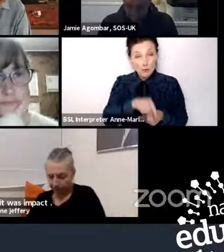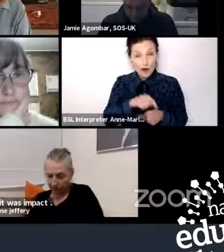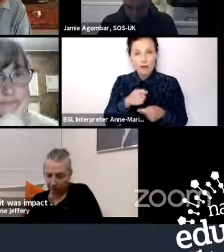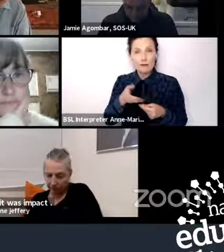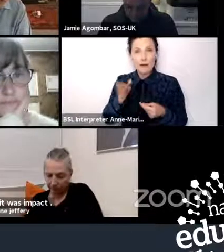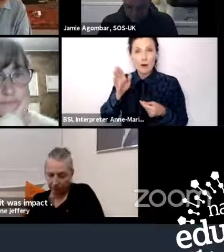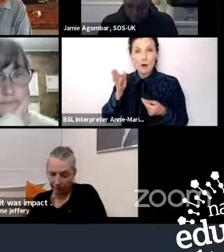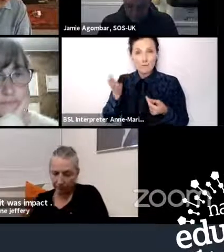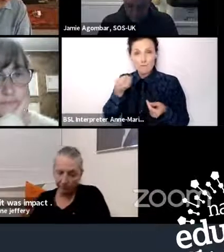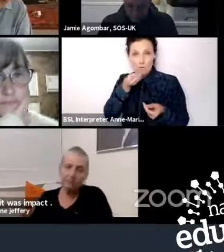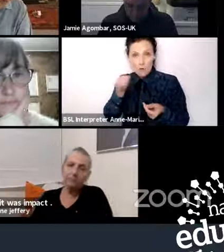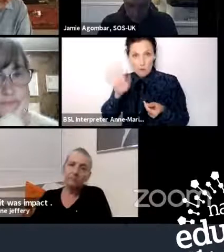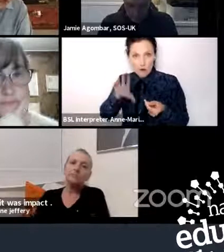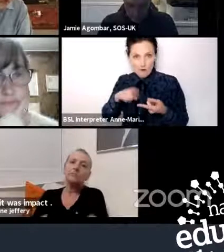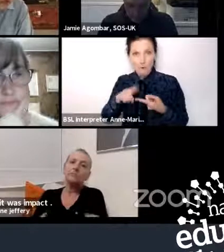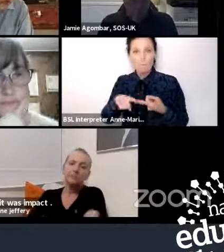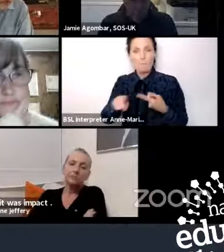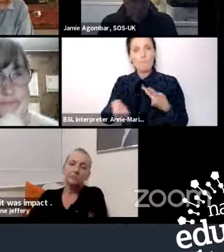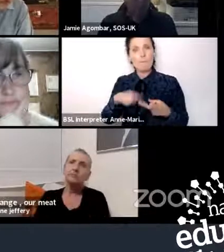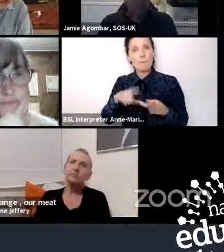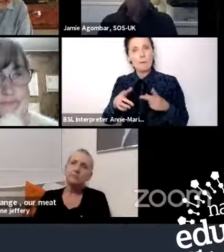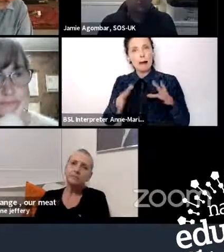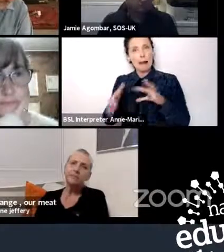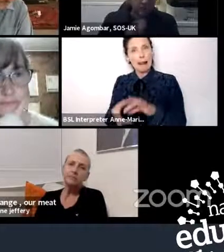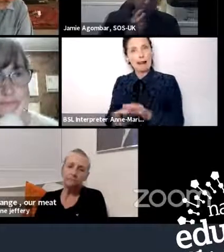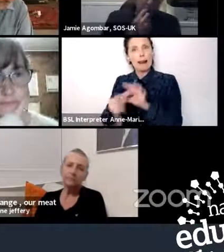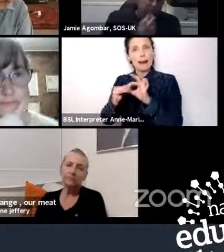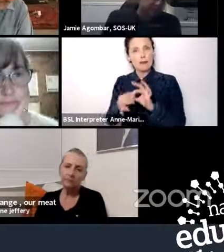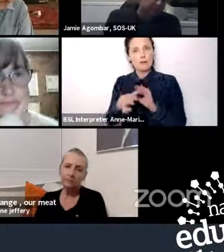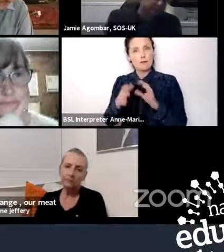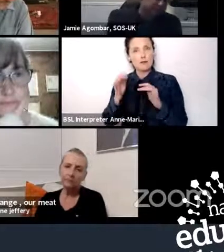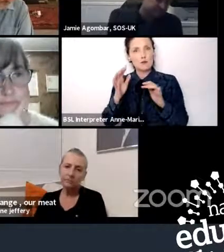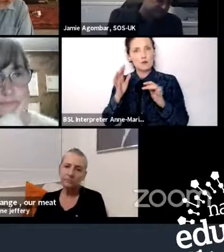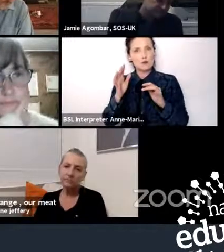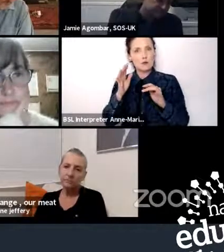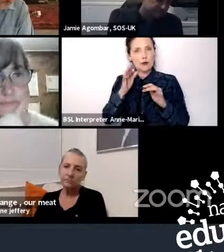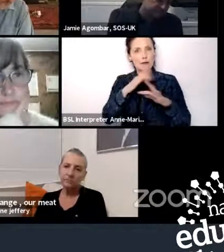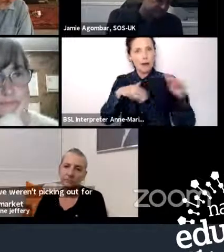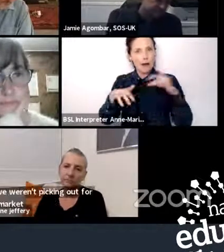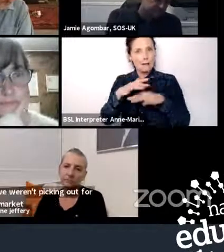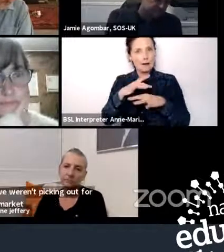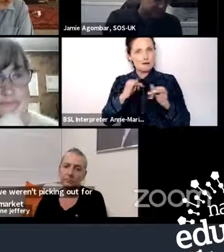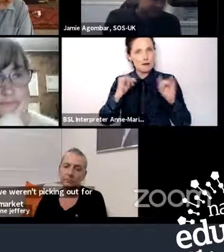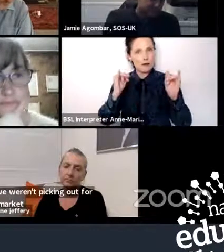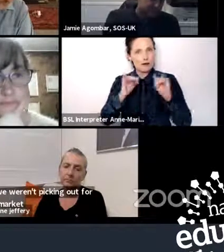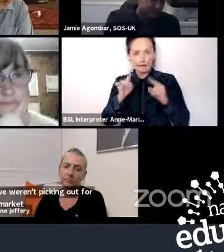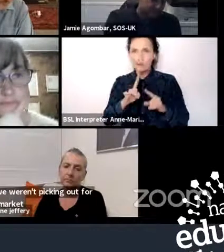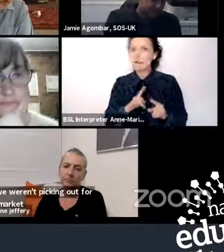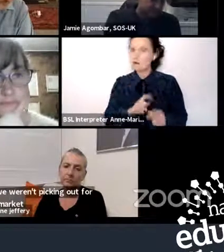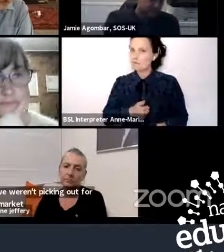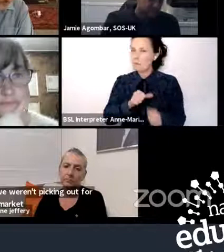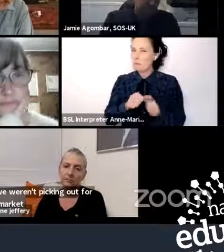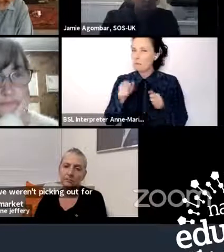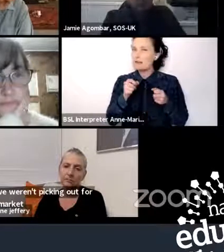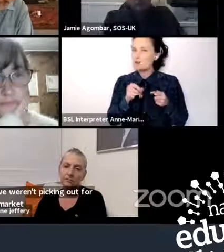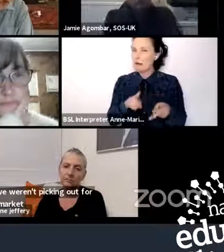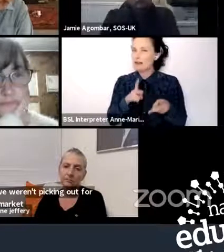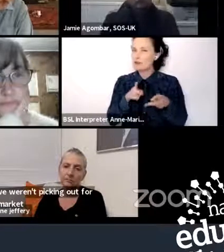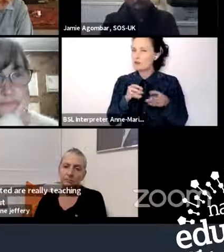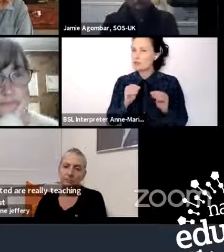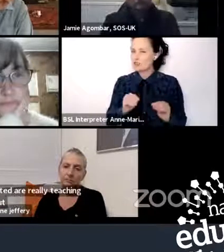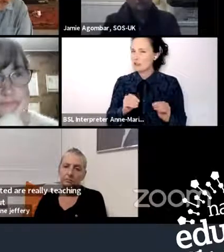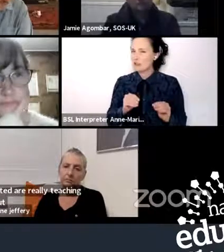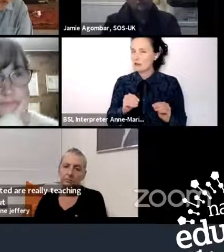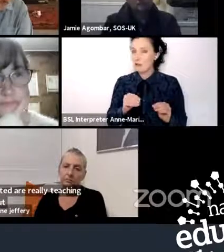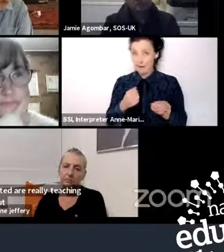in that sense. And then again, linking it back to the climate crisis would be the most effective way there. But another thing, at least